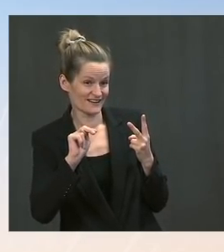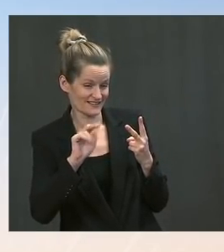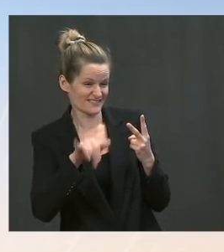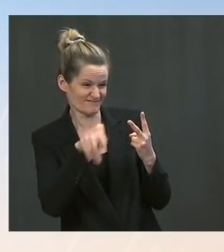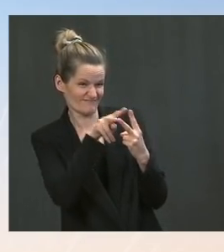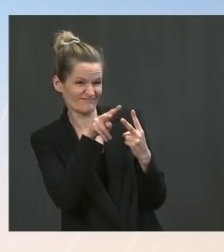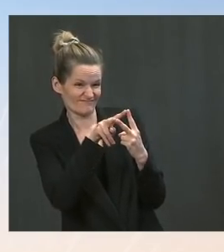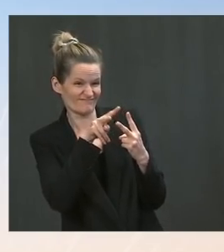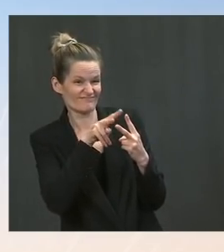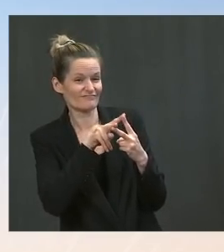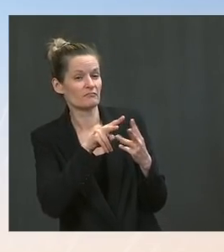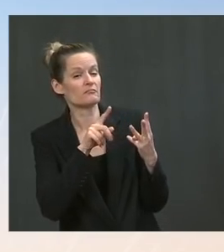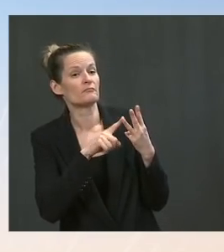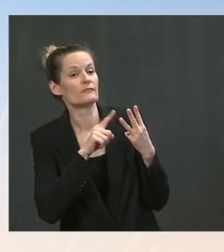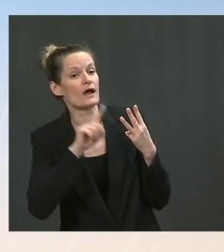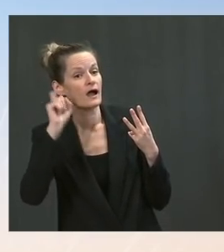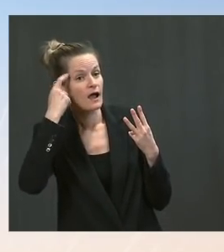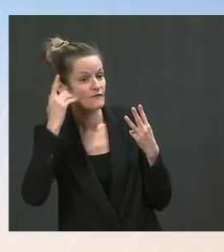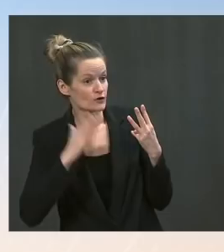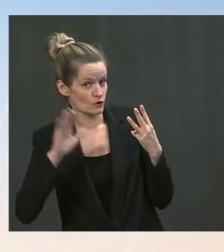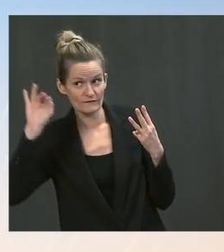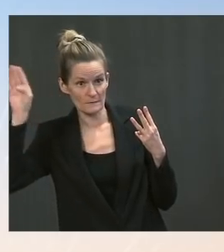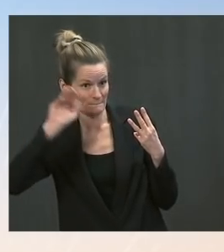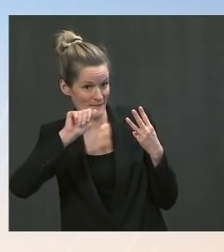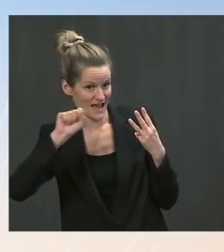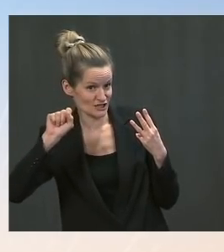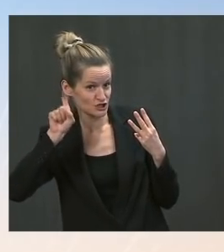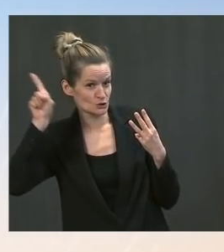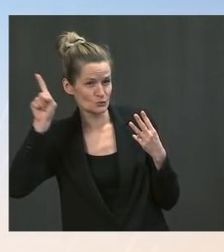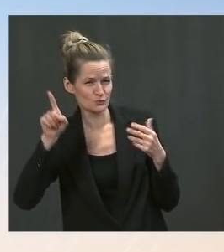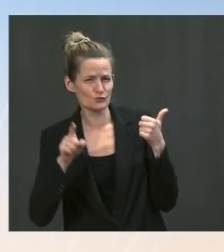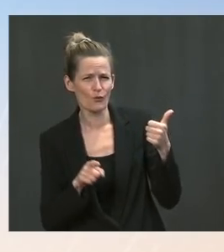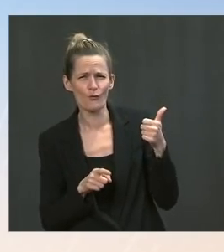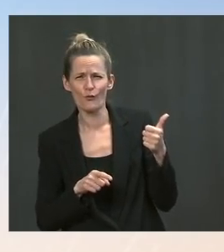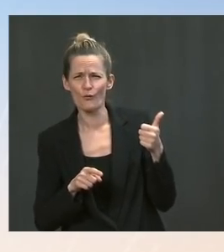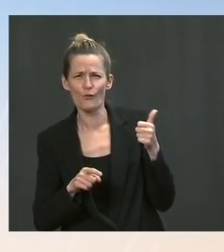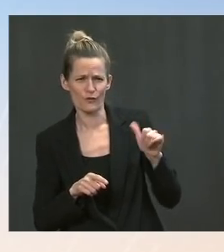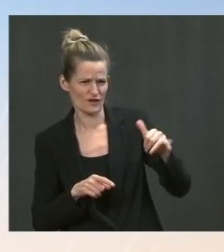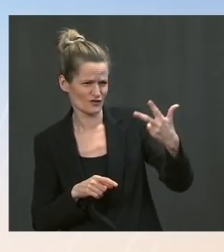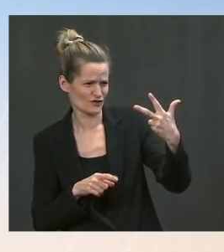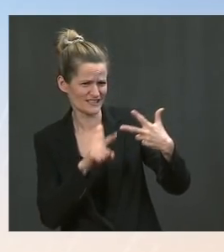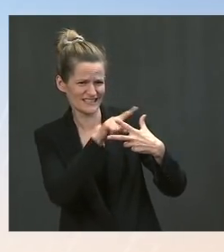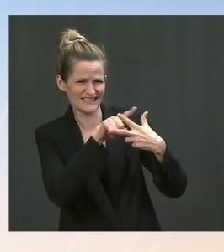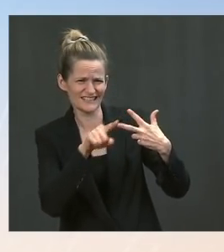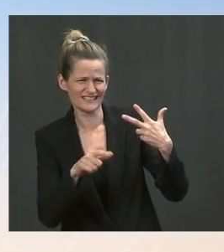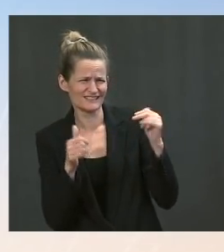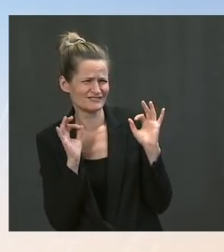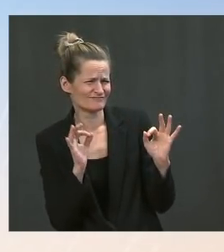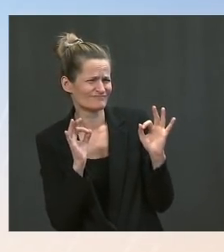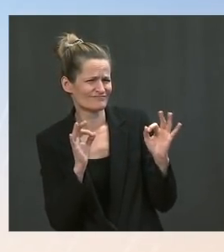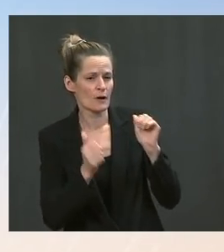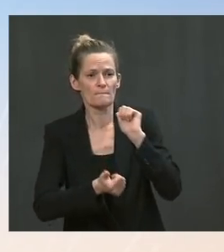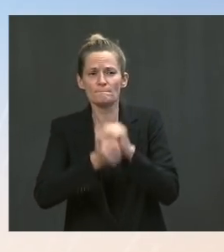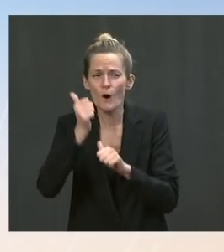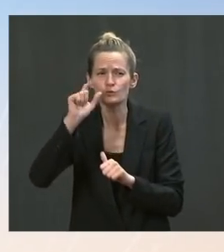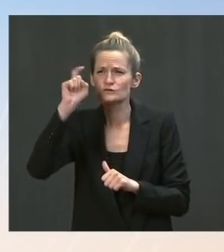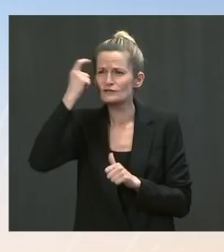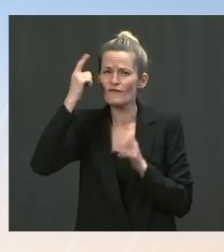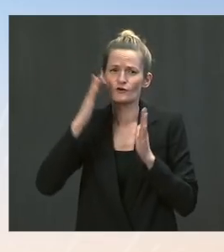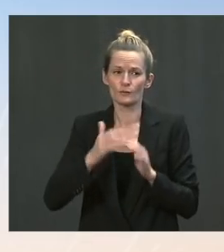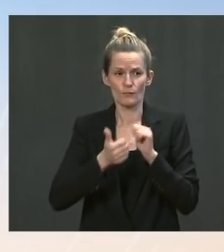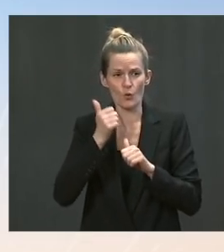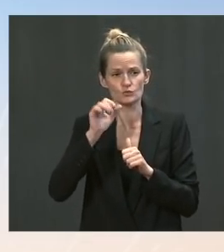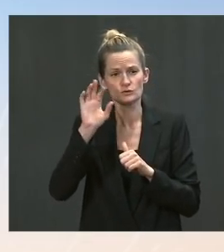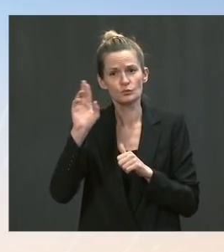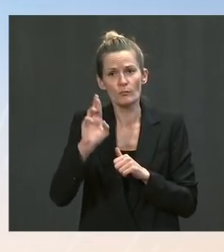I've talked about the governor of Massachusetts. And I've said several times the vast majority of governors, Republican governors, are doing exactly the right